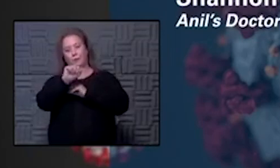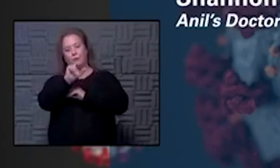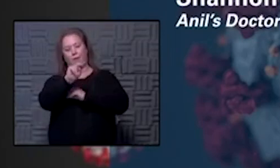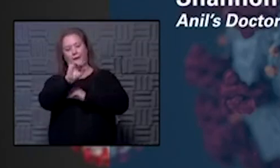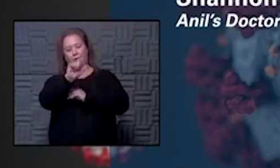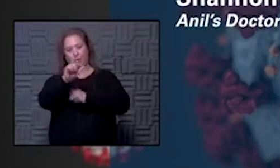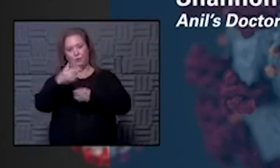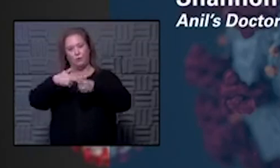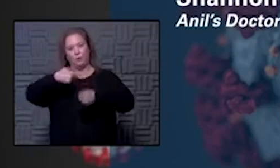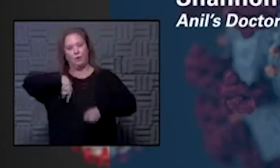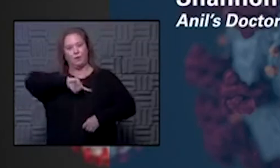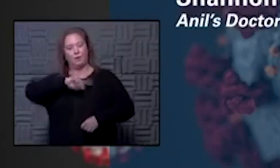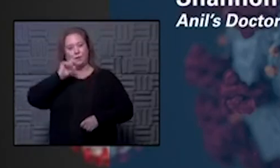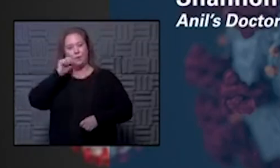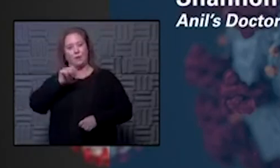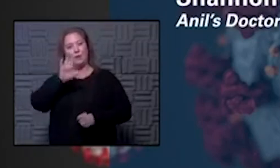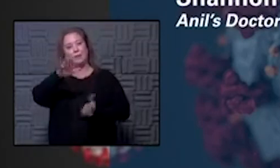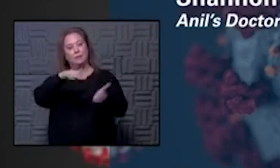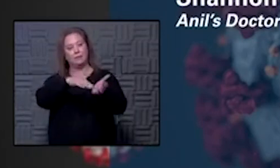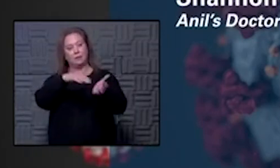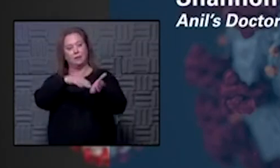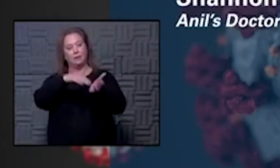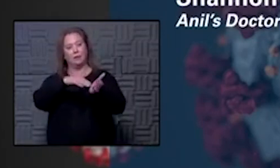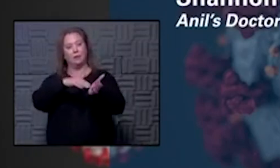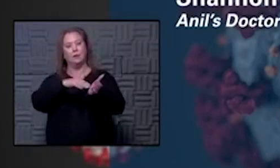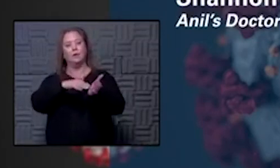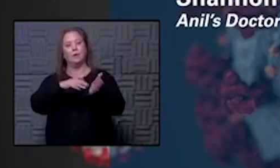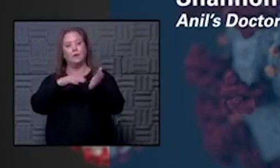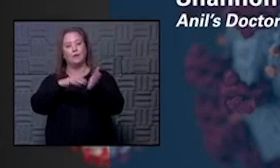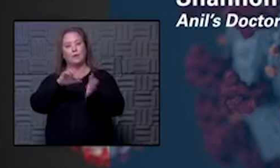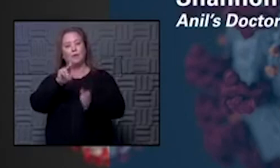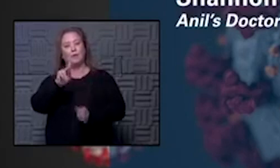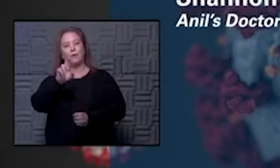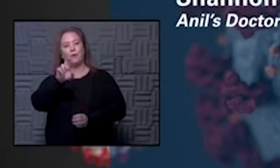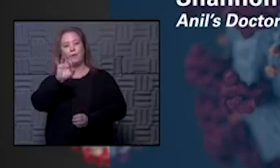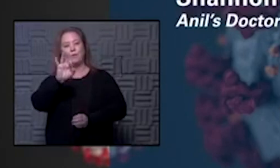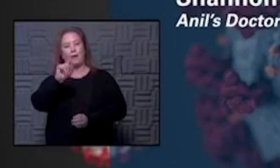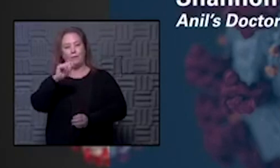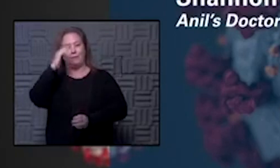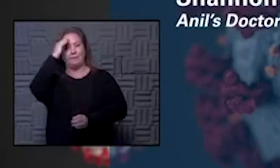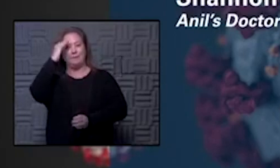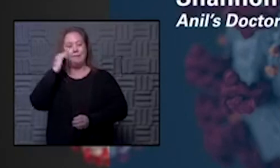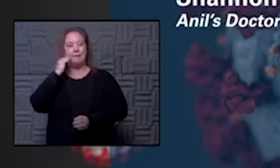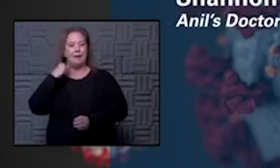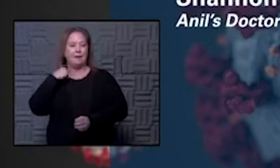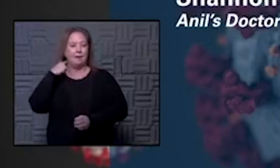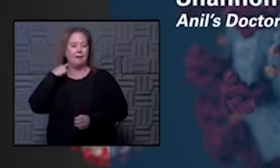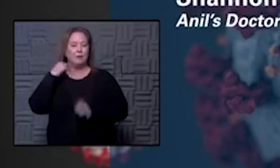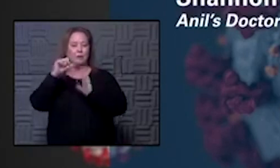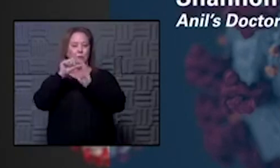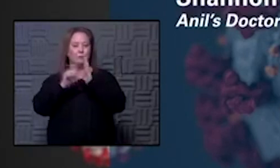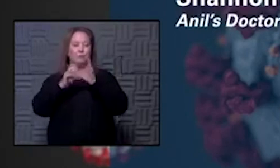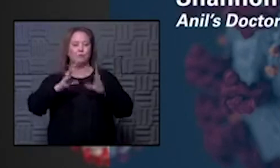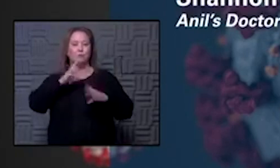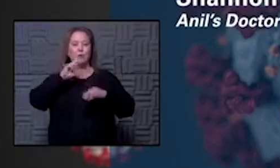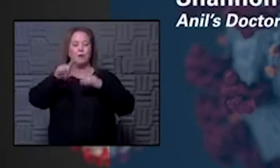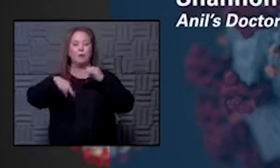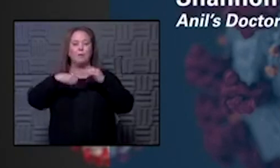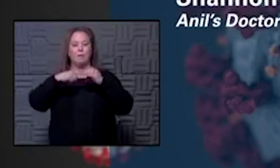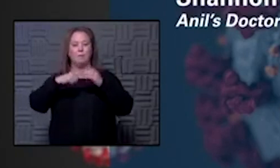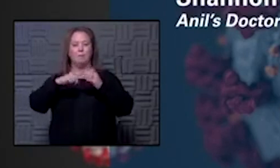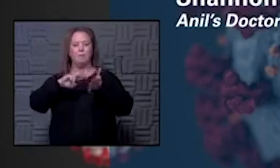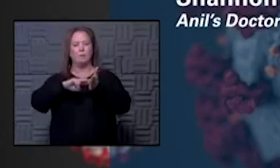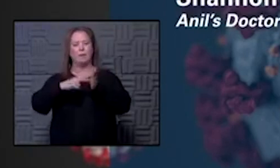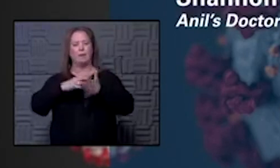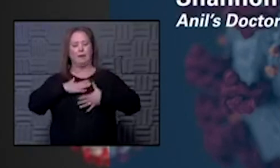who'll join us tomorrow we've invited his doctor dr shannon kraft one of our head and neck surgeons to talk more about what it's like to be on a